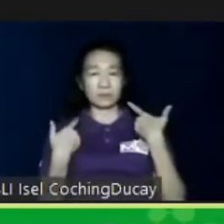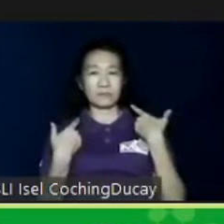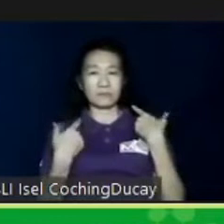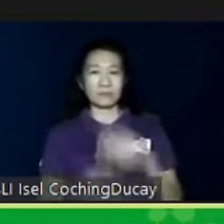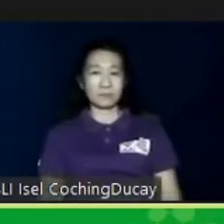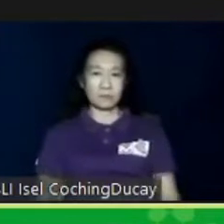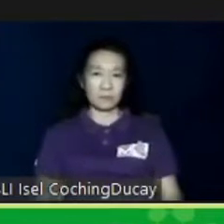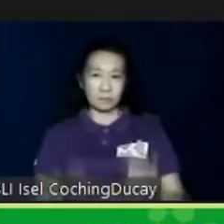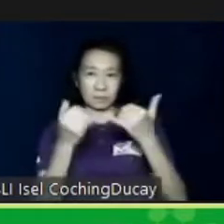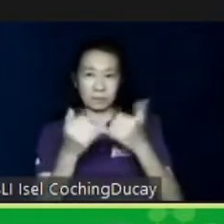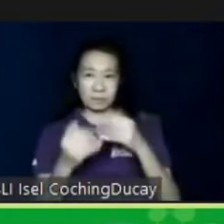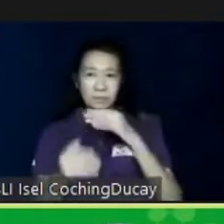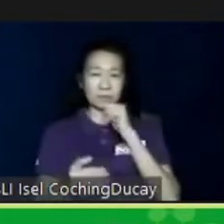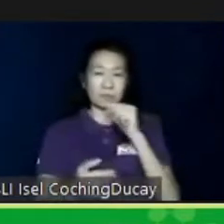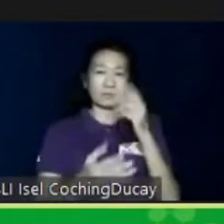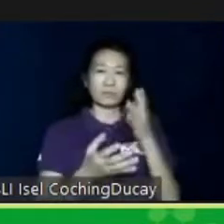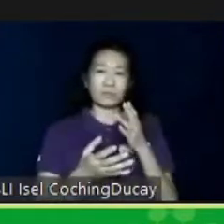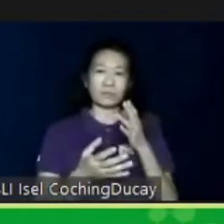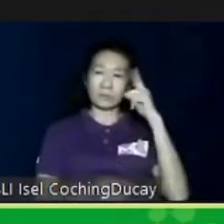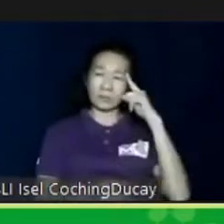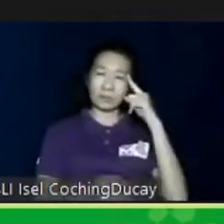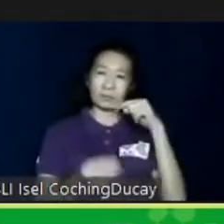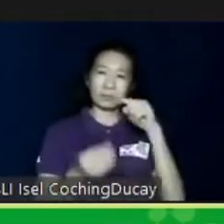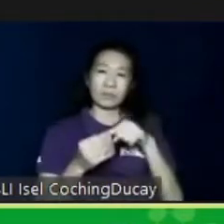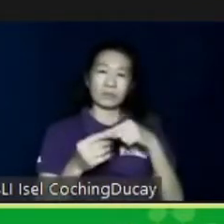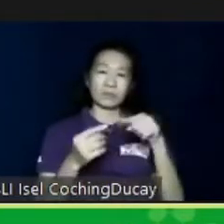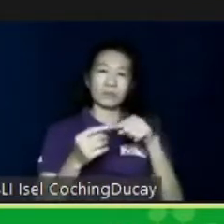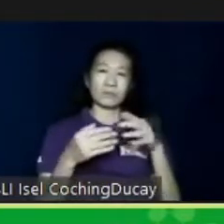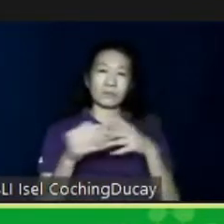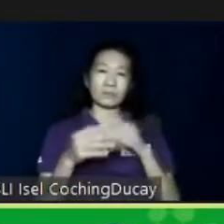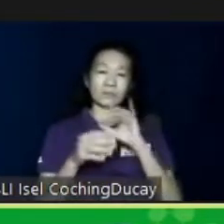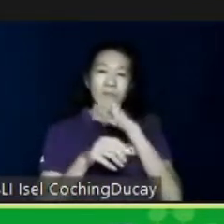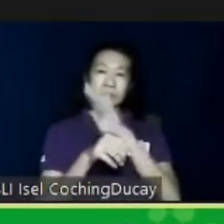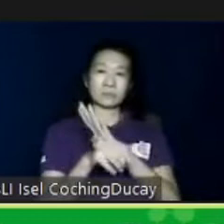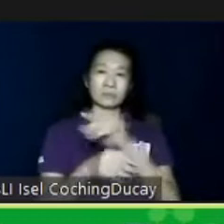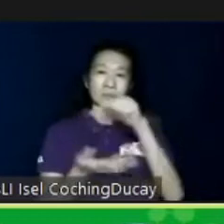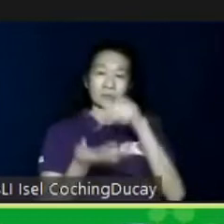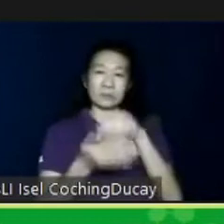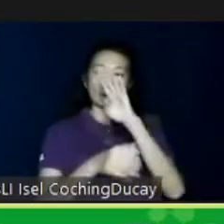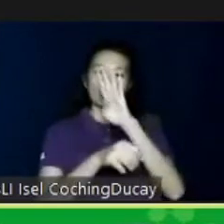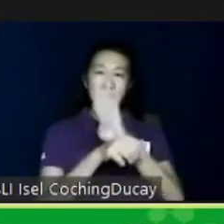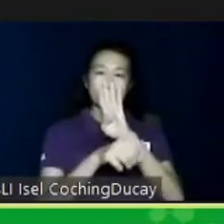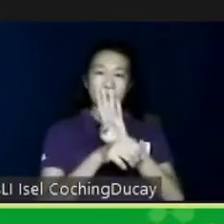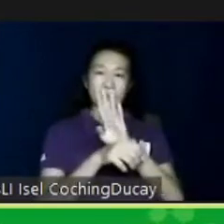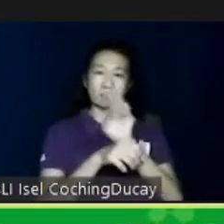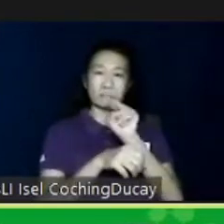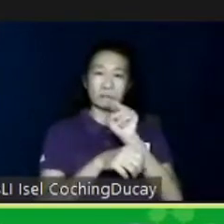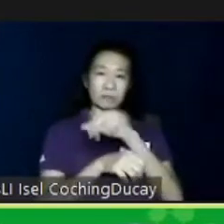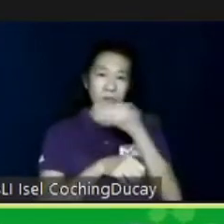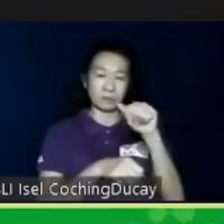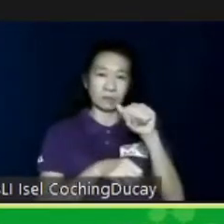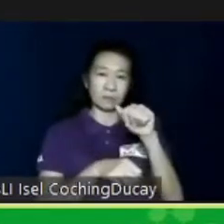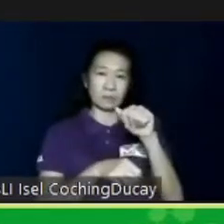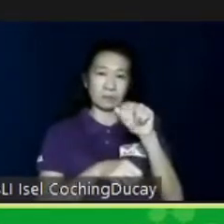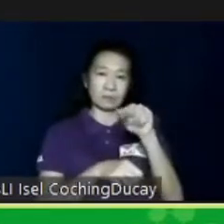Companies usually don't want to think of them whenever they do their job. You know, this is a business. Do they need anything special?